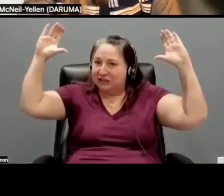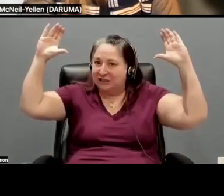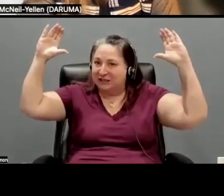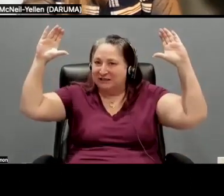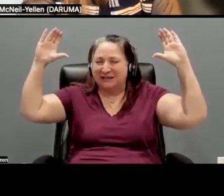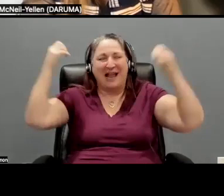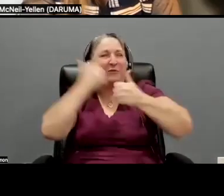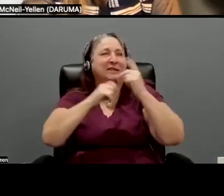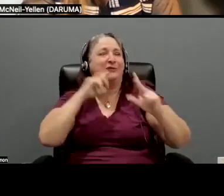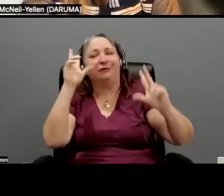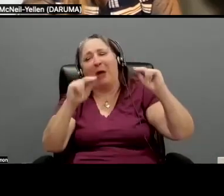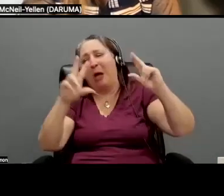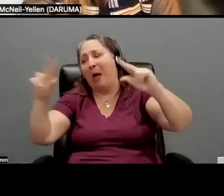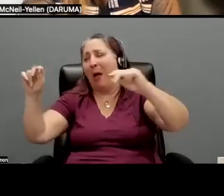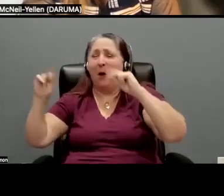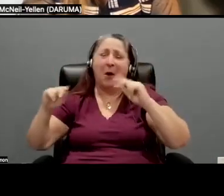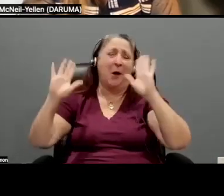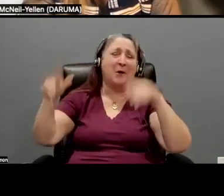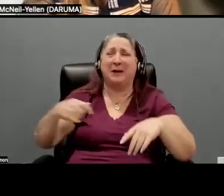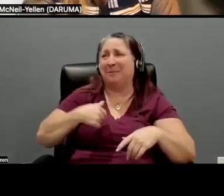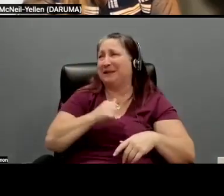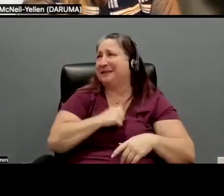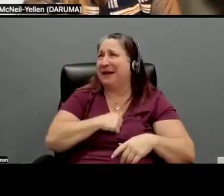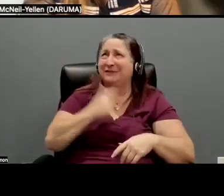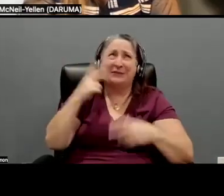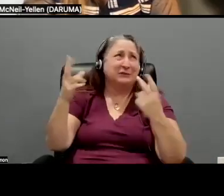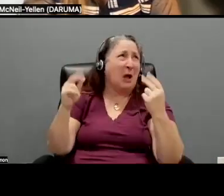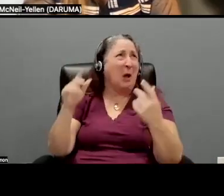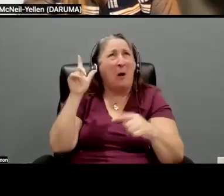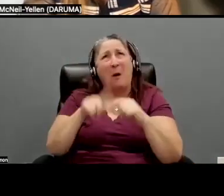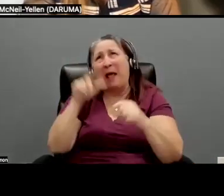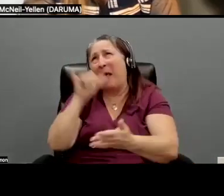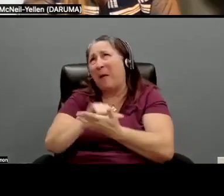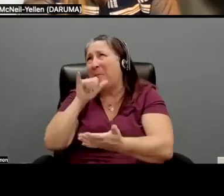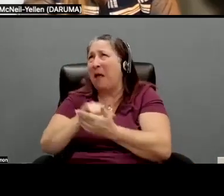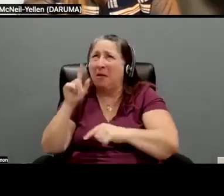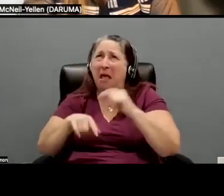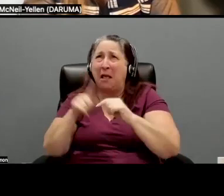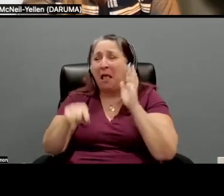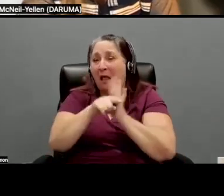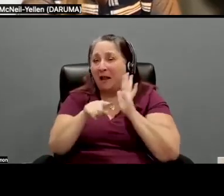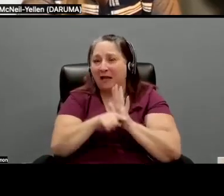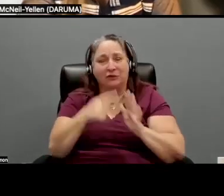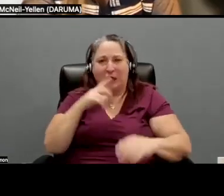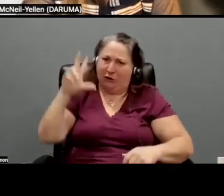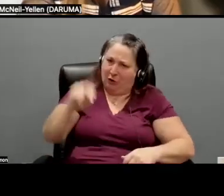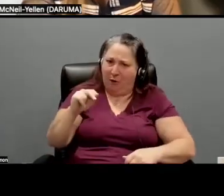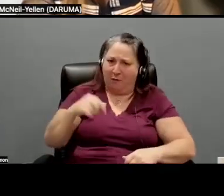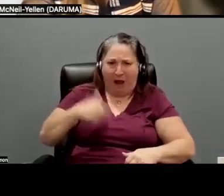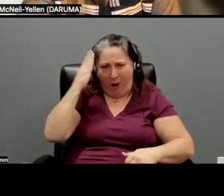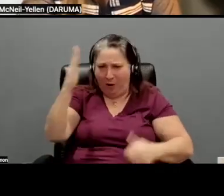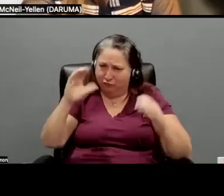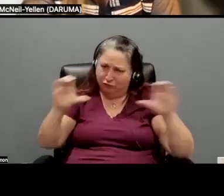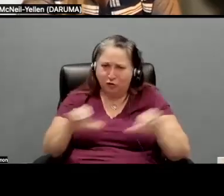now, or you, your mind says no, but you say to yourself, I'm going to make this because this is what